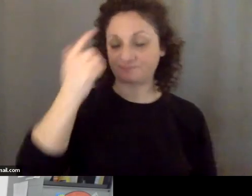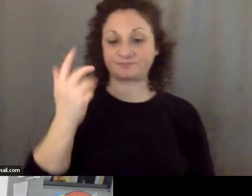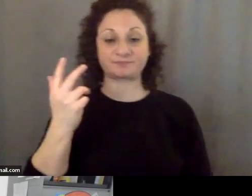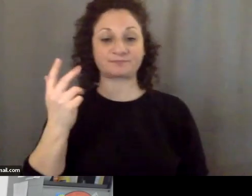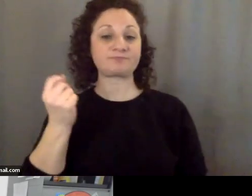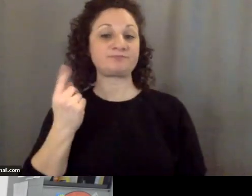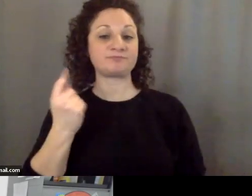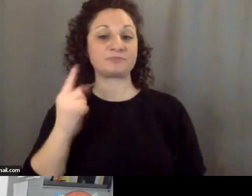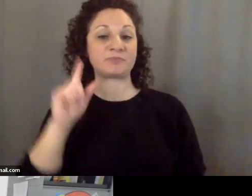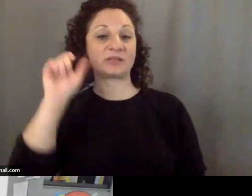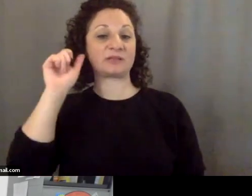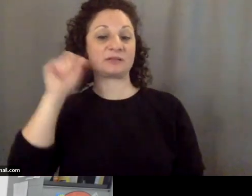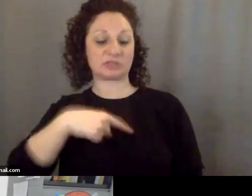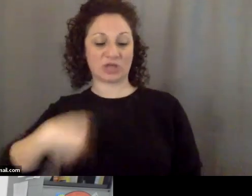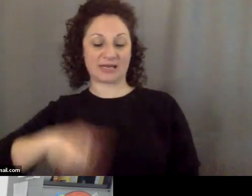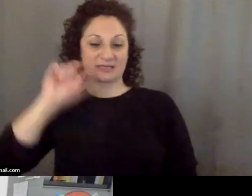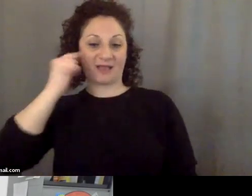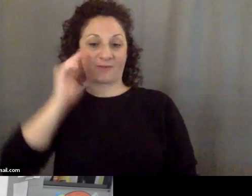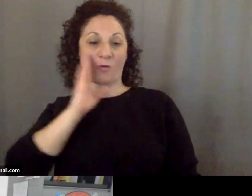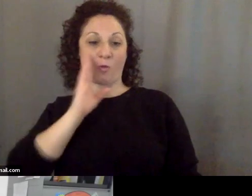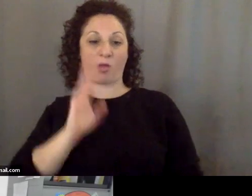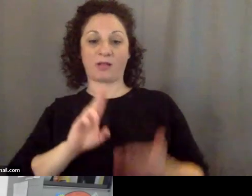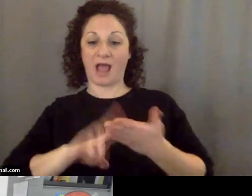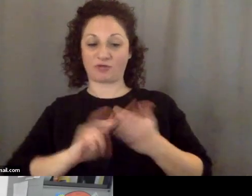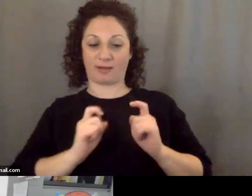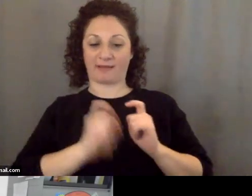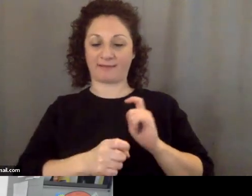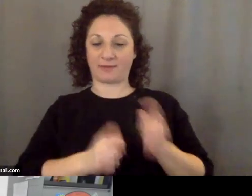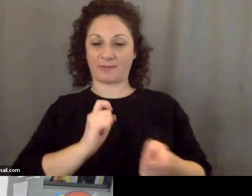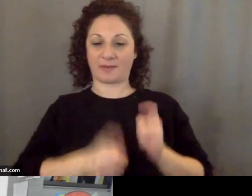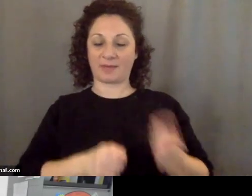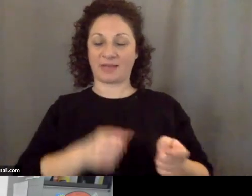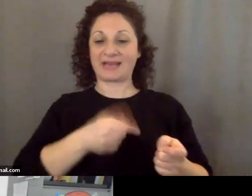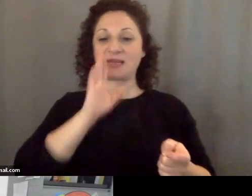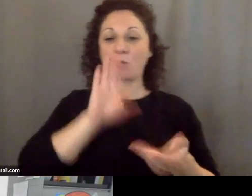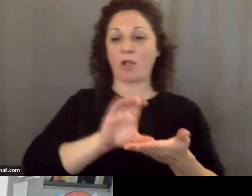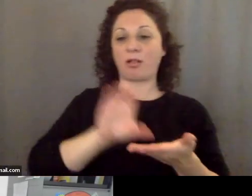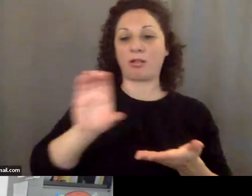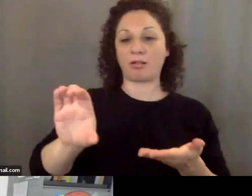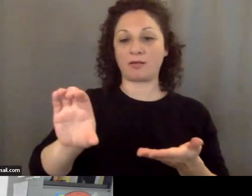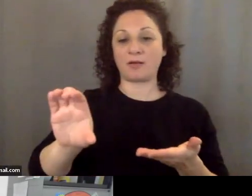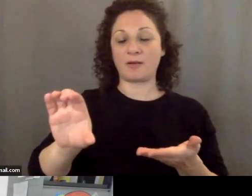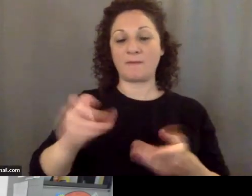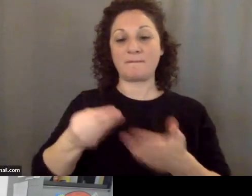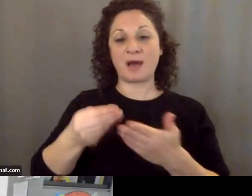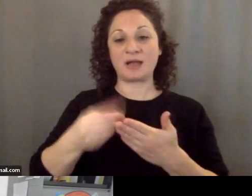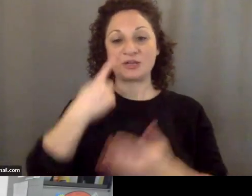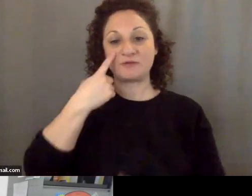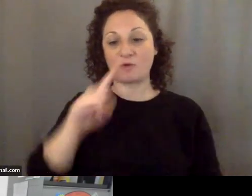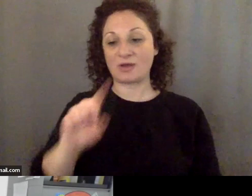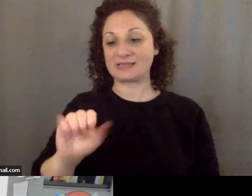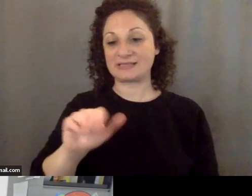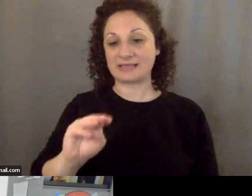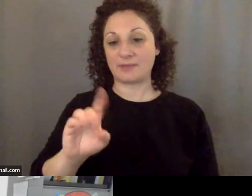him lucrative contracts and he then donates a lot of money to Sam Dastyari and Sam